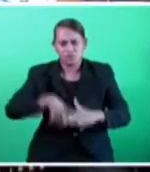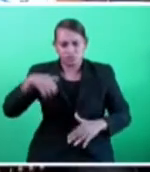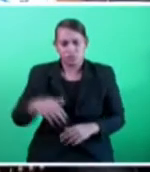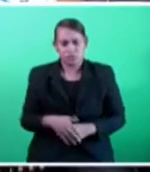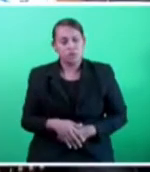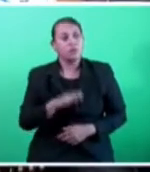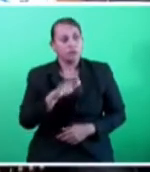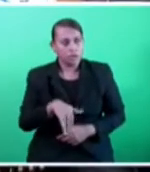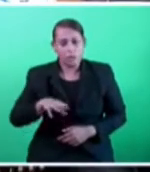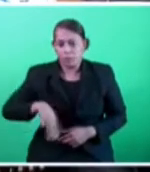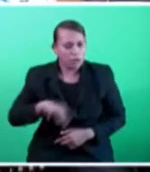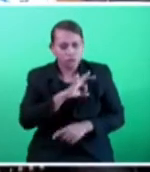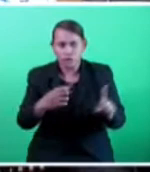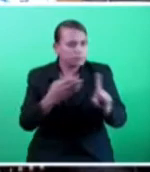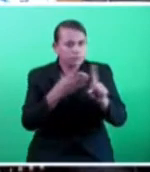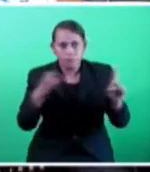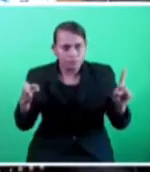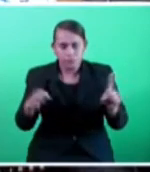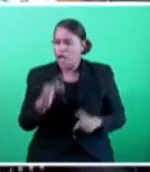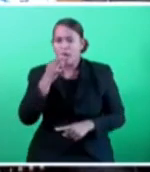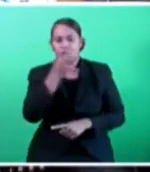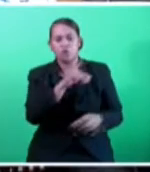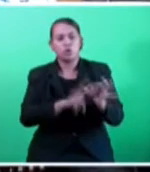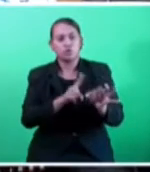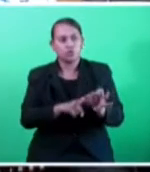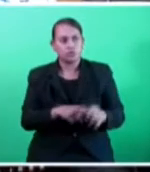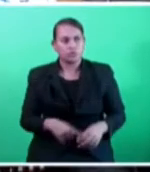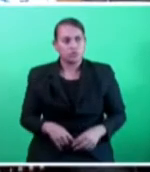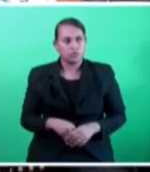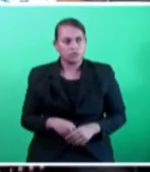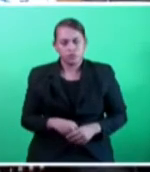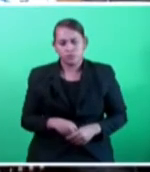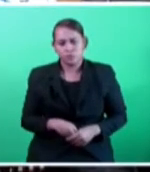Just ask your supplemental question. Yes.